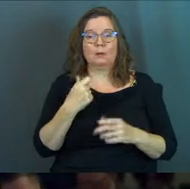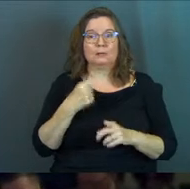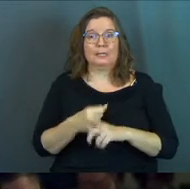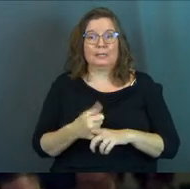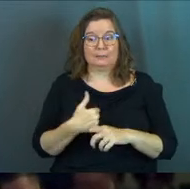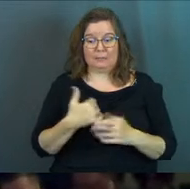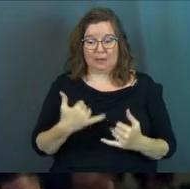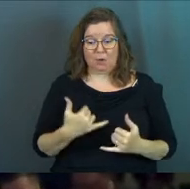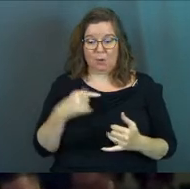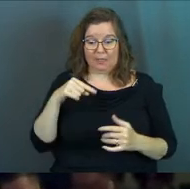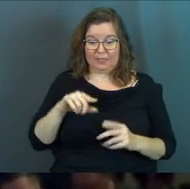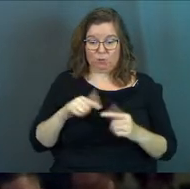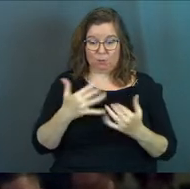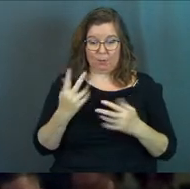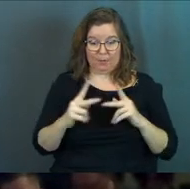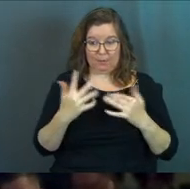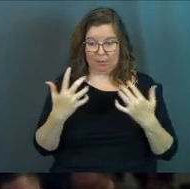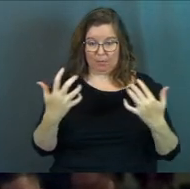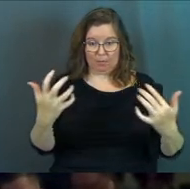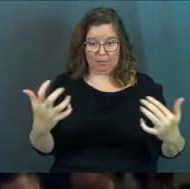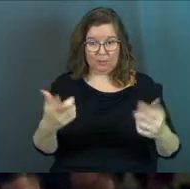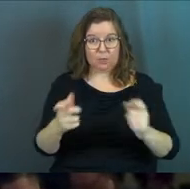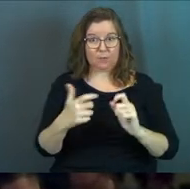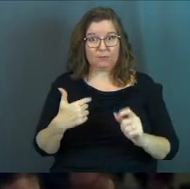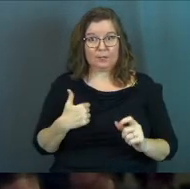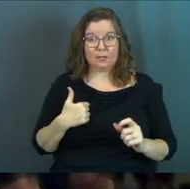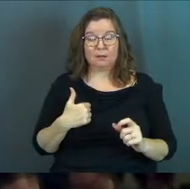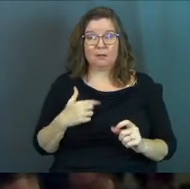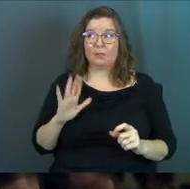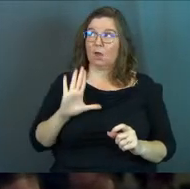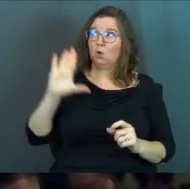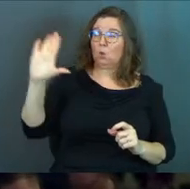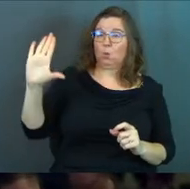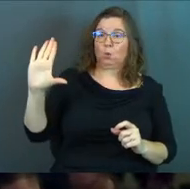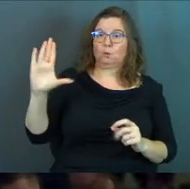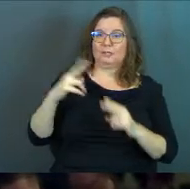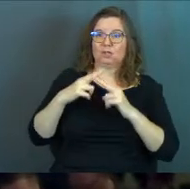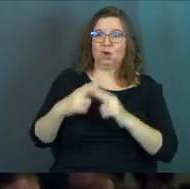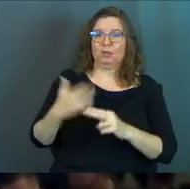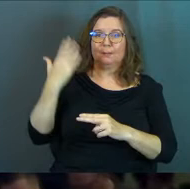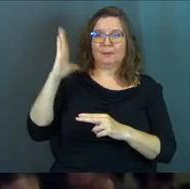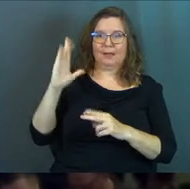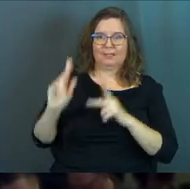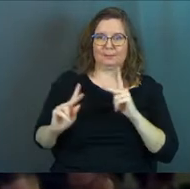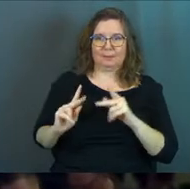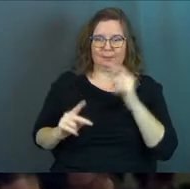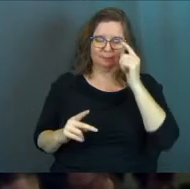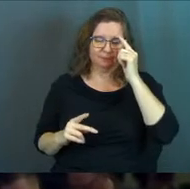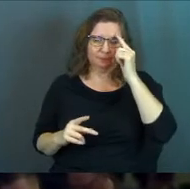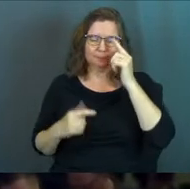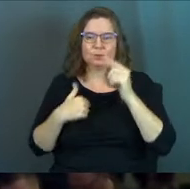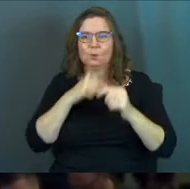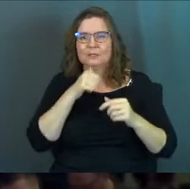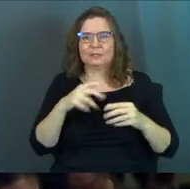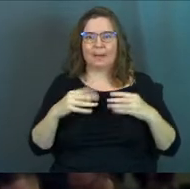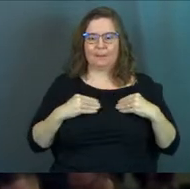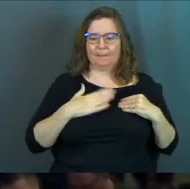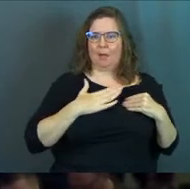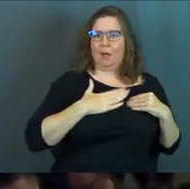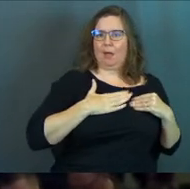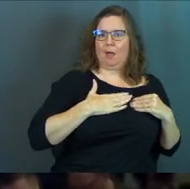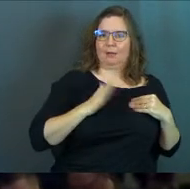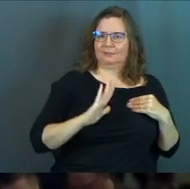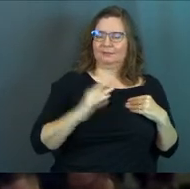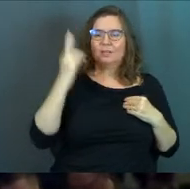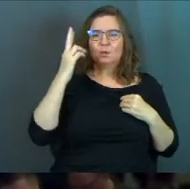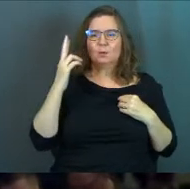striking me right now is this group of people that you've given to me, number one, they're your people. He calls them God's people. So he's not possessing them.